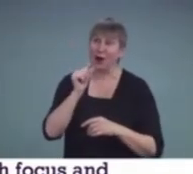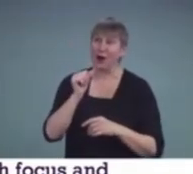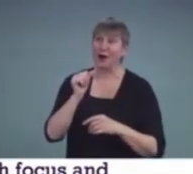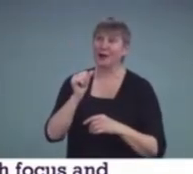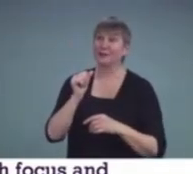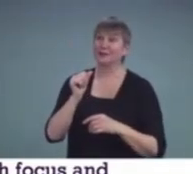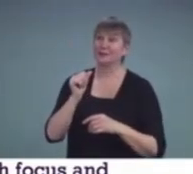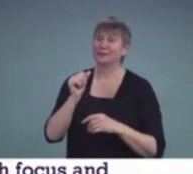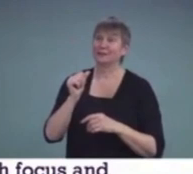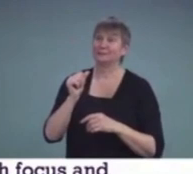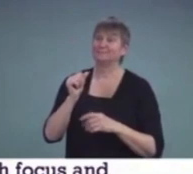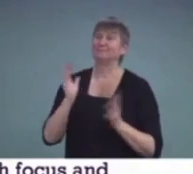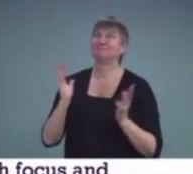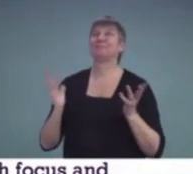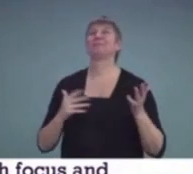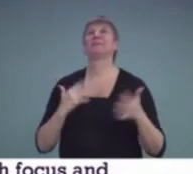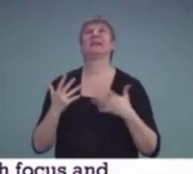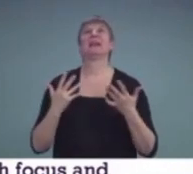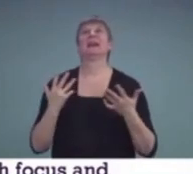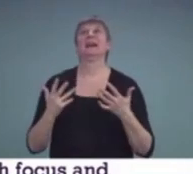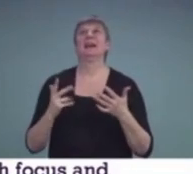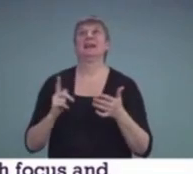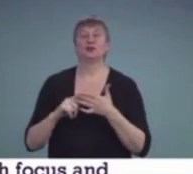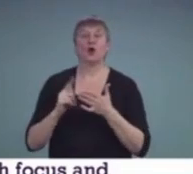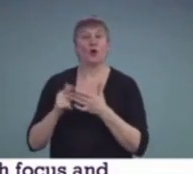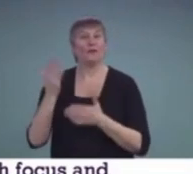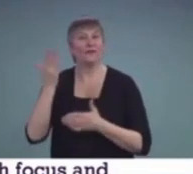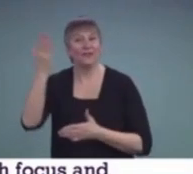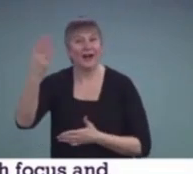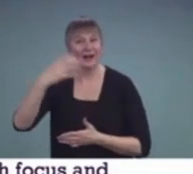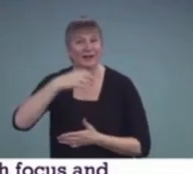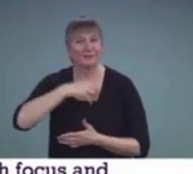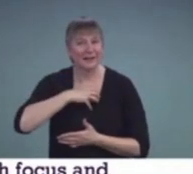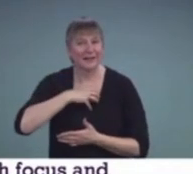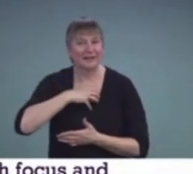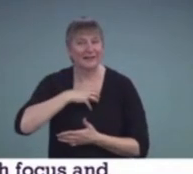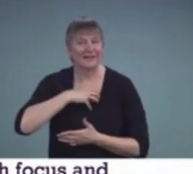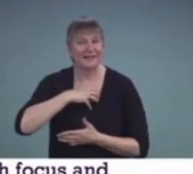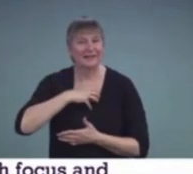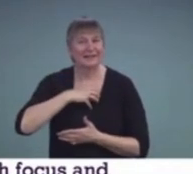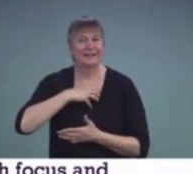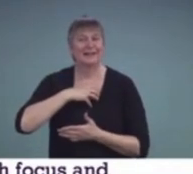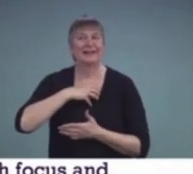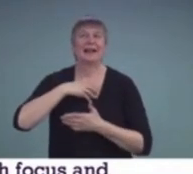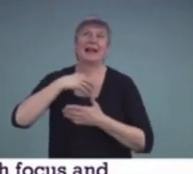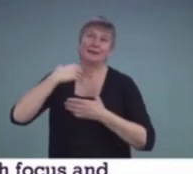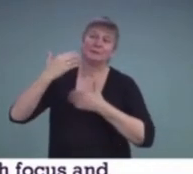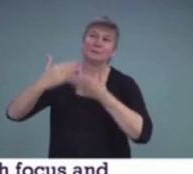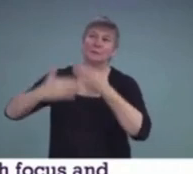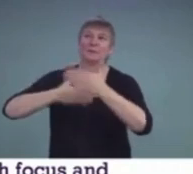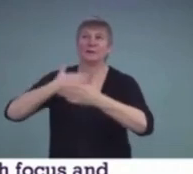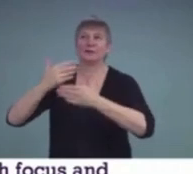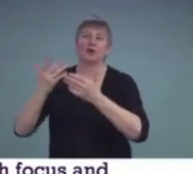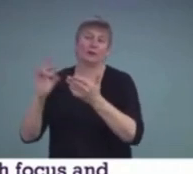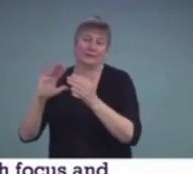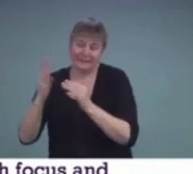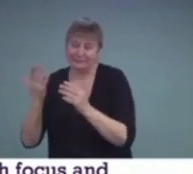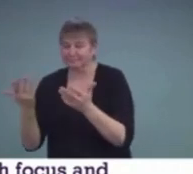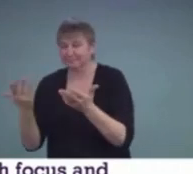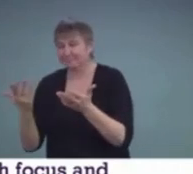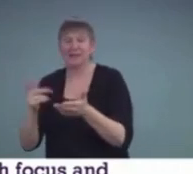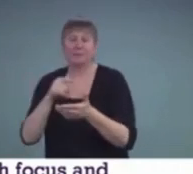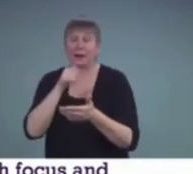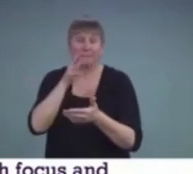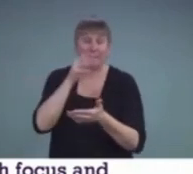or she filed the complaint, but I guess with the complaint, because things were in process, they were able to continue with their